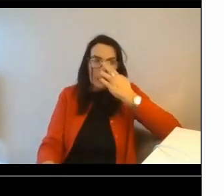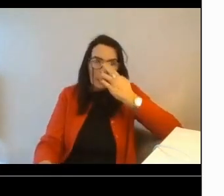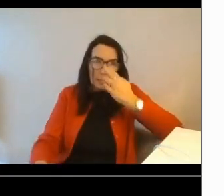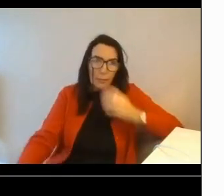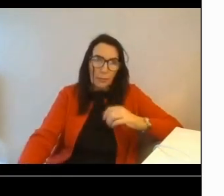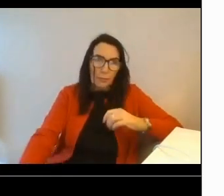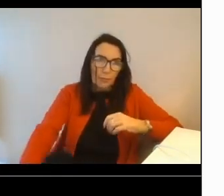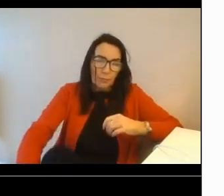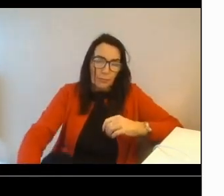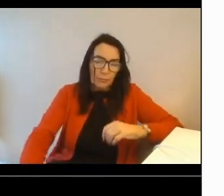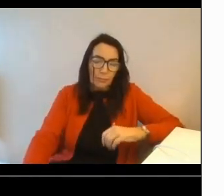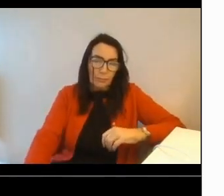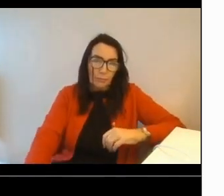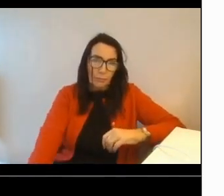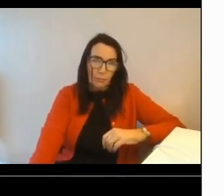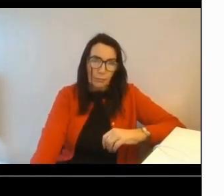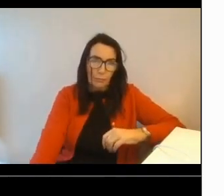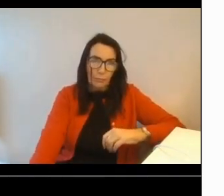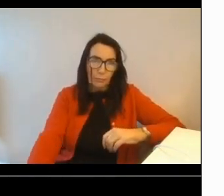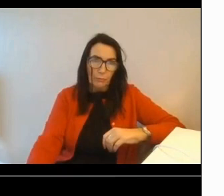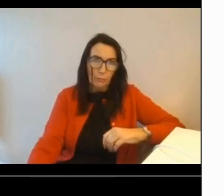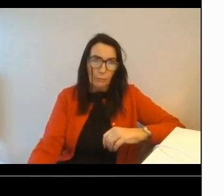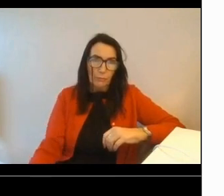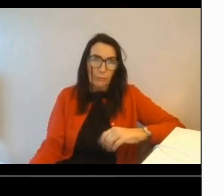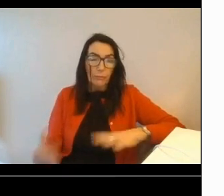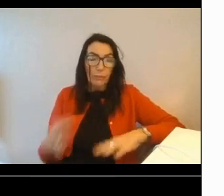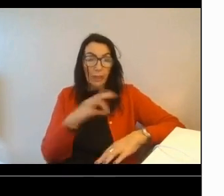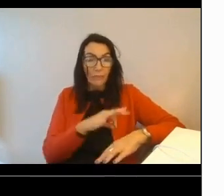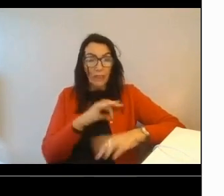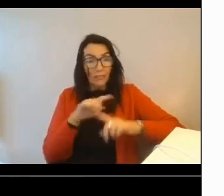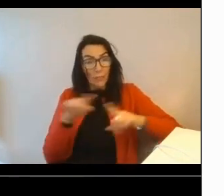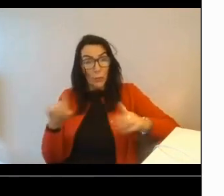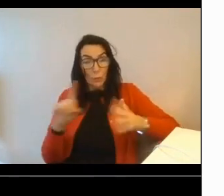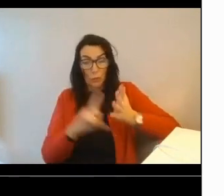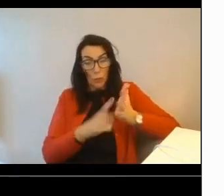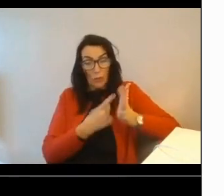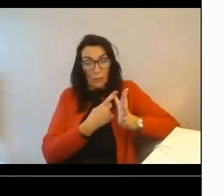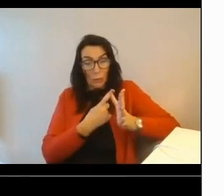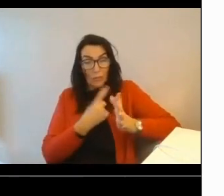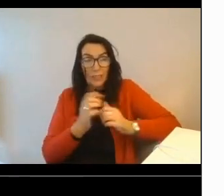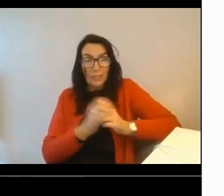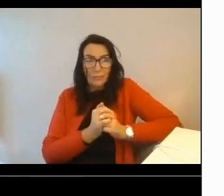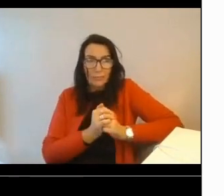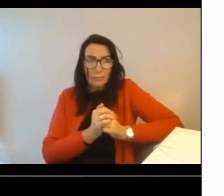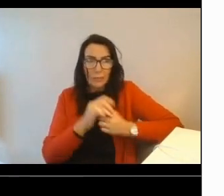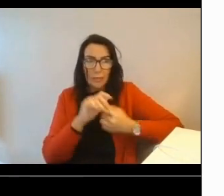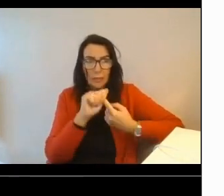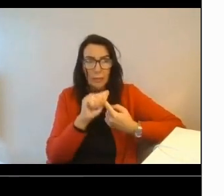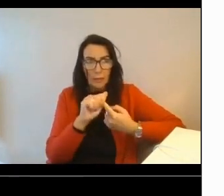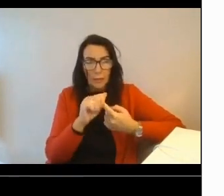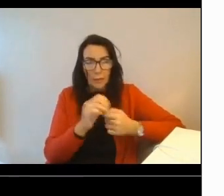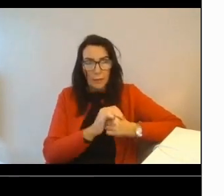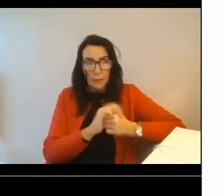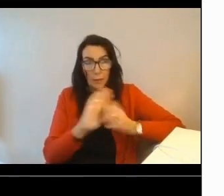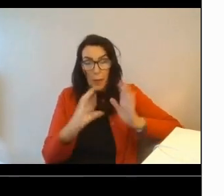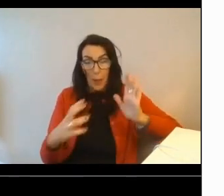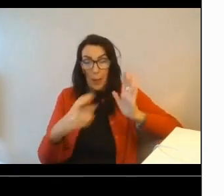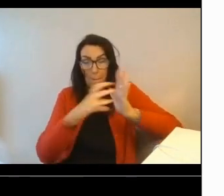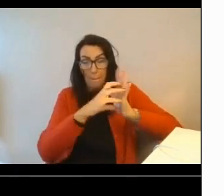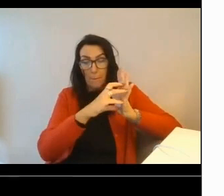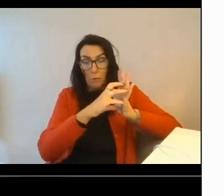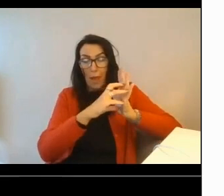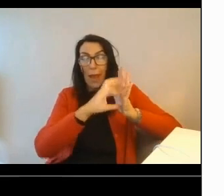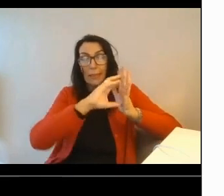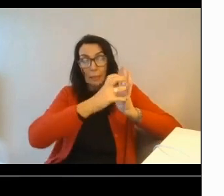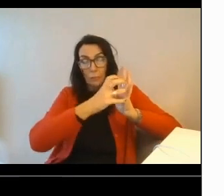I'll now briefly outline some of the features it advantages for you as a local authority. One key feature is the ability to brand your instance of Homewise